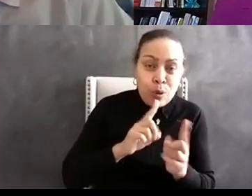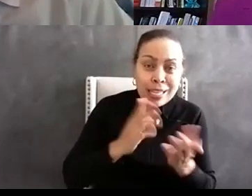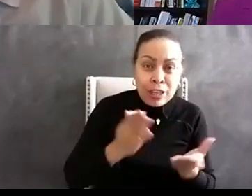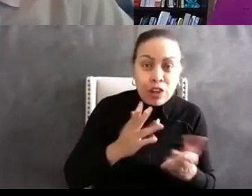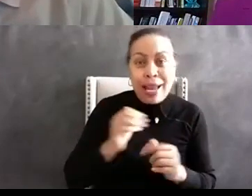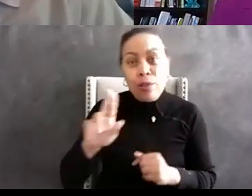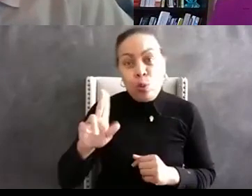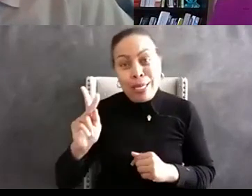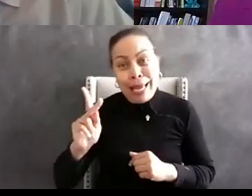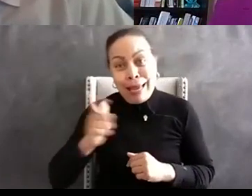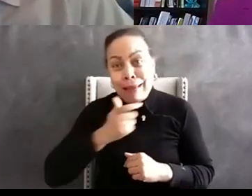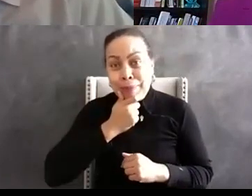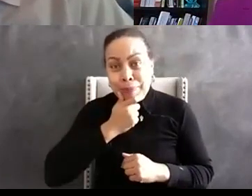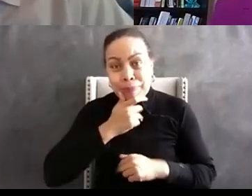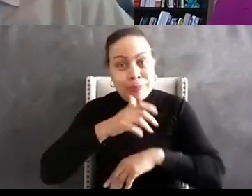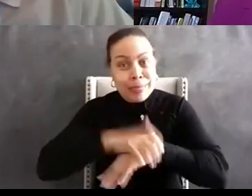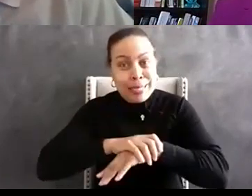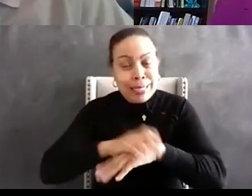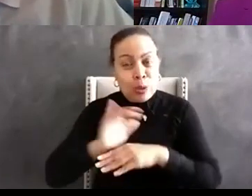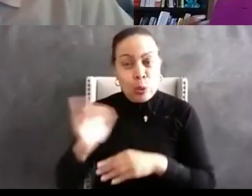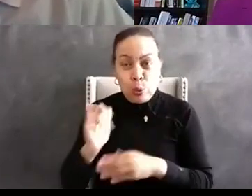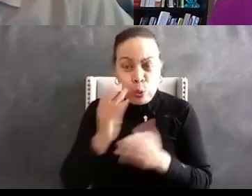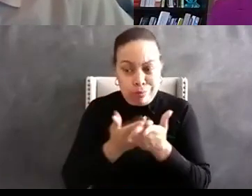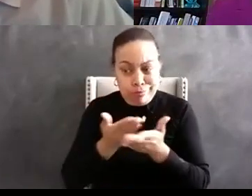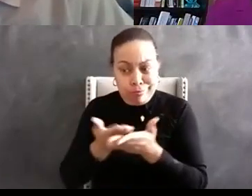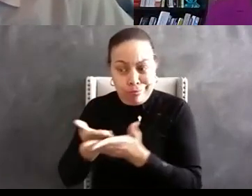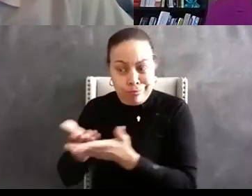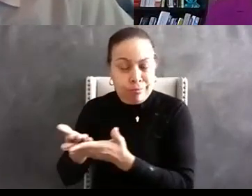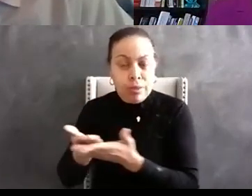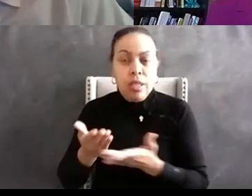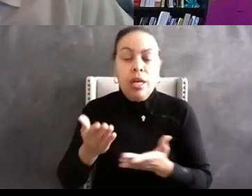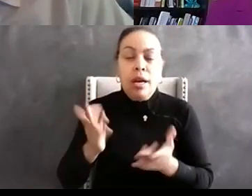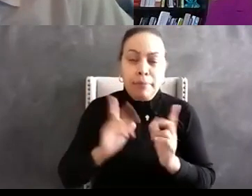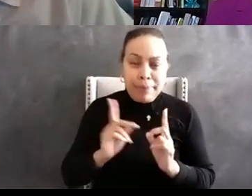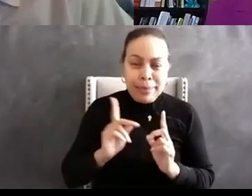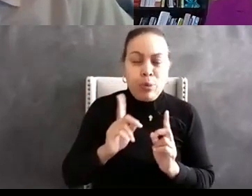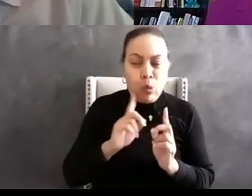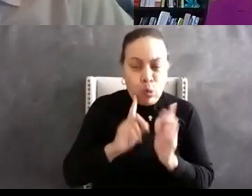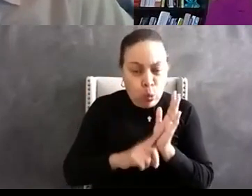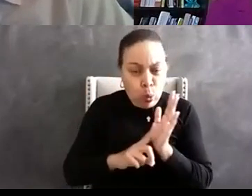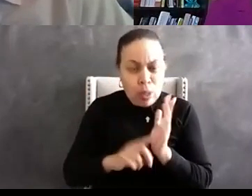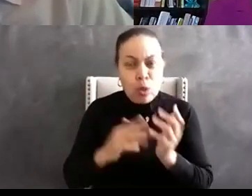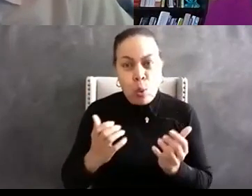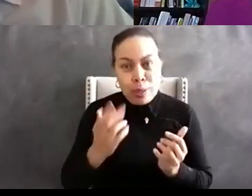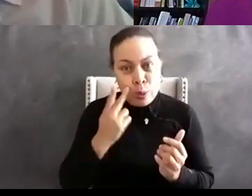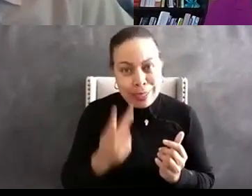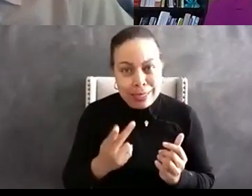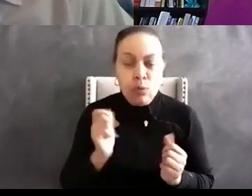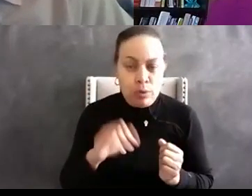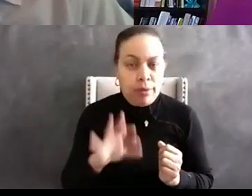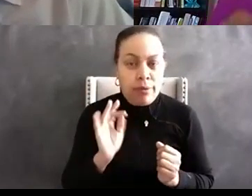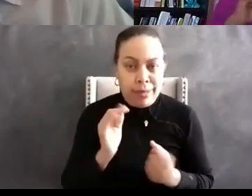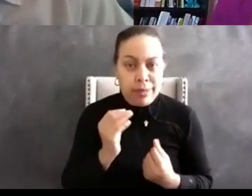so there is a body of evidence that uh people the people are looking for them can find um to